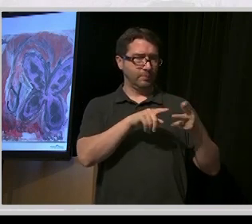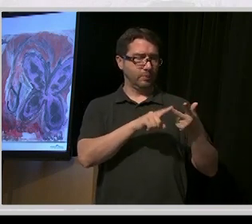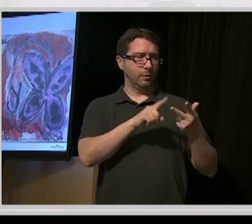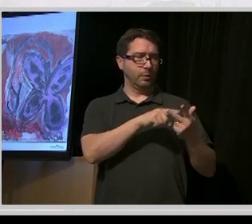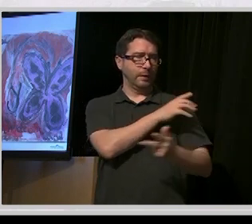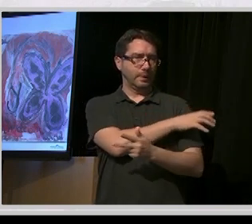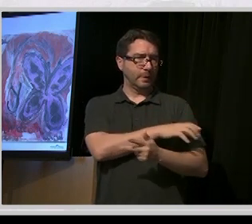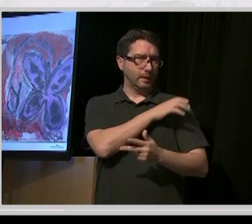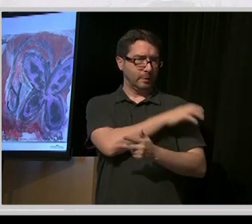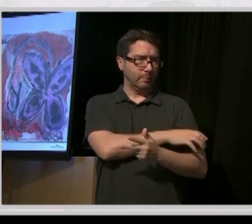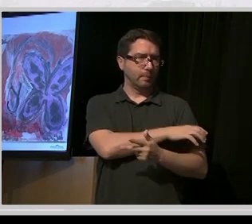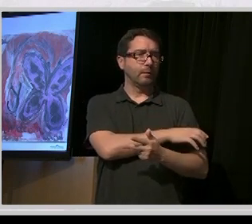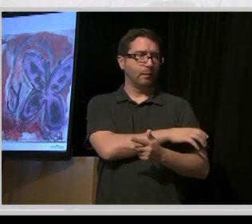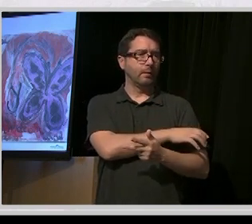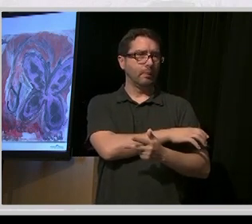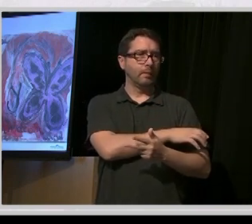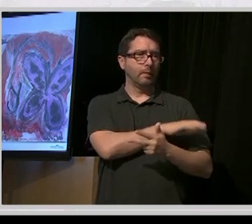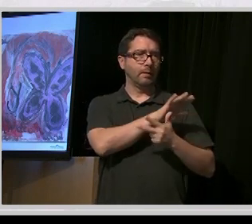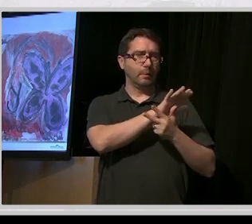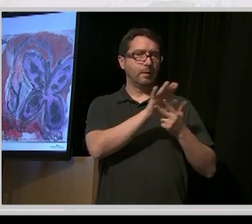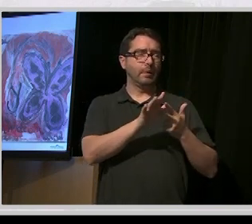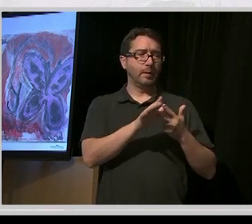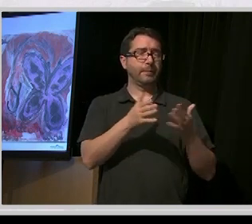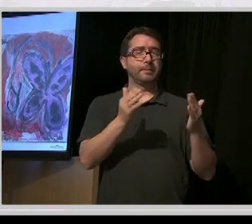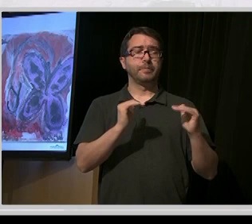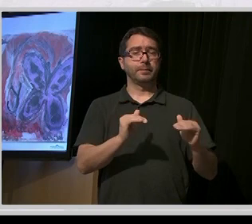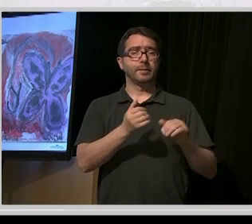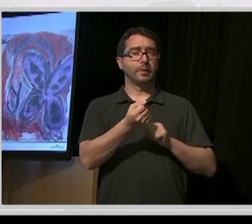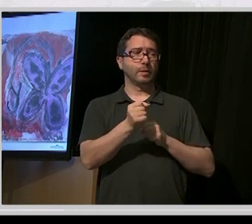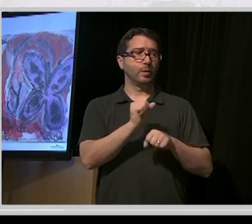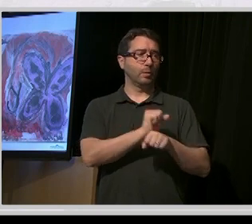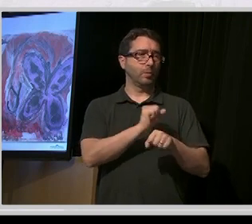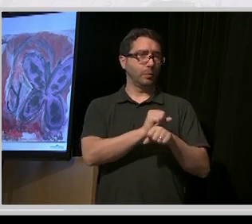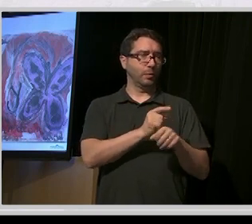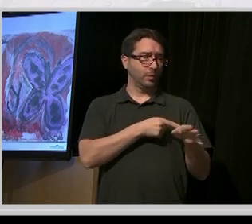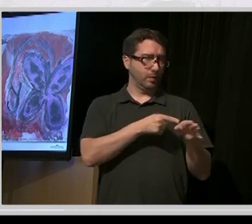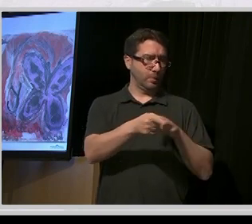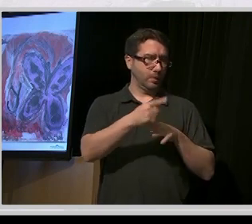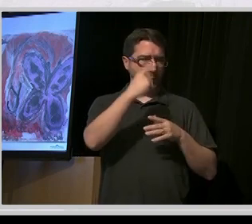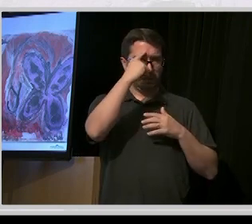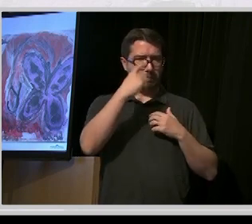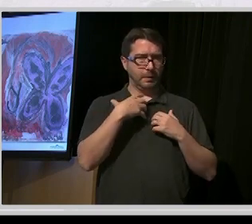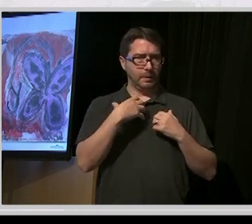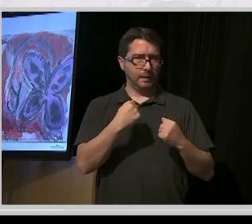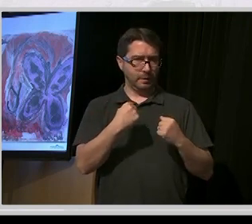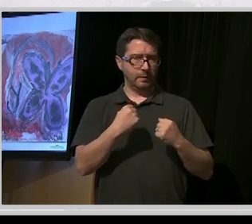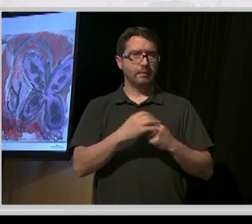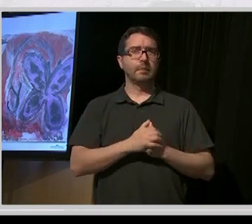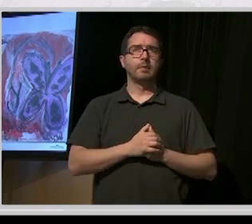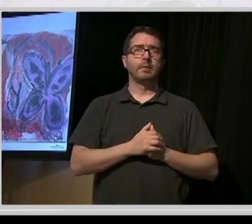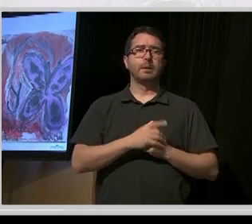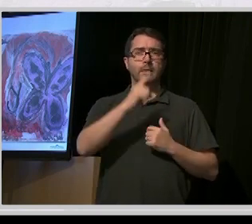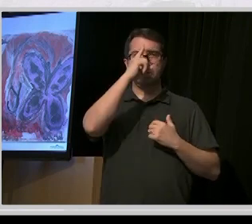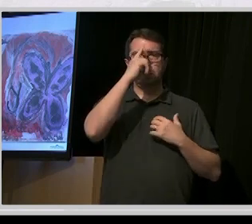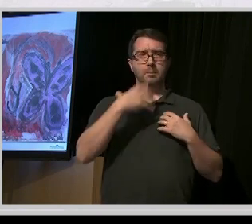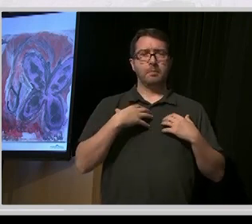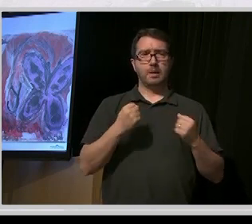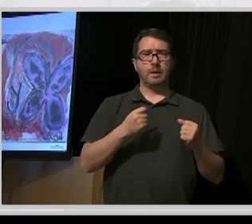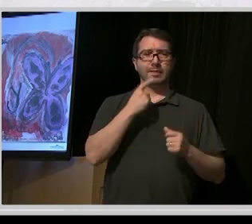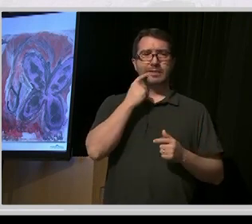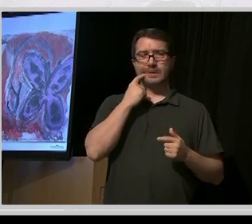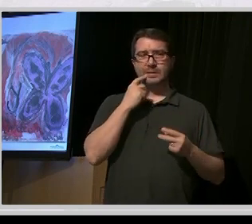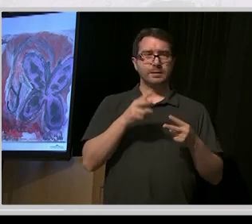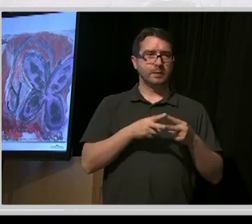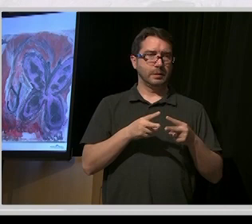those sorts of things. We're doing significant work with the mental health sector, the Office of Mental Health and Addictions. They're key